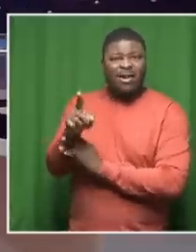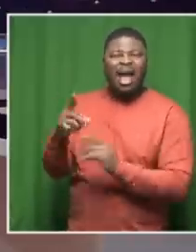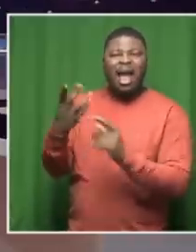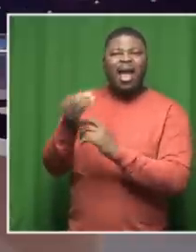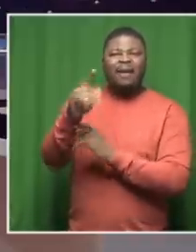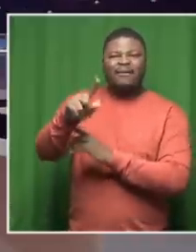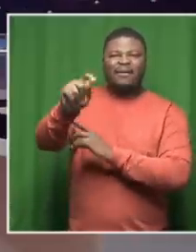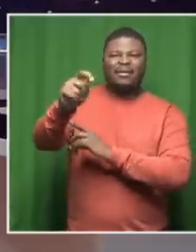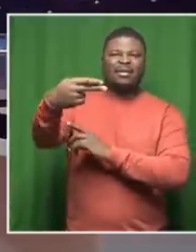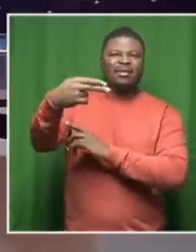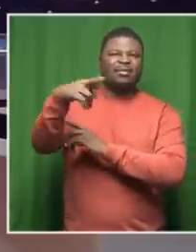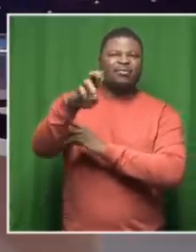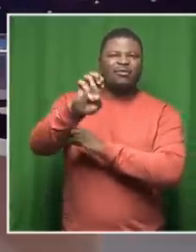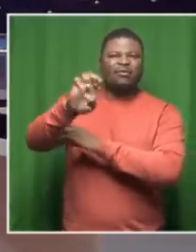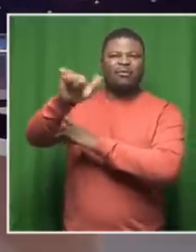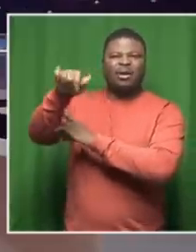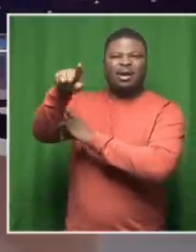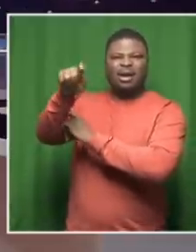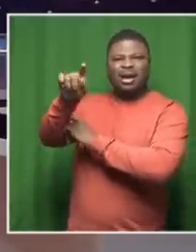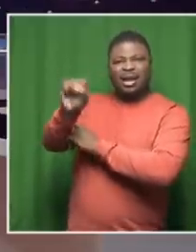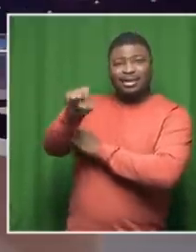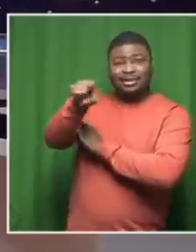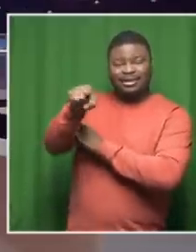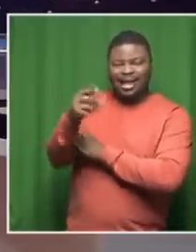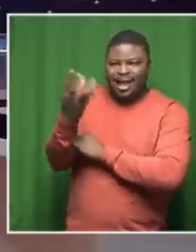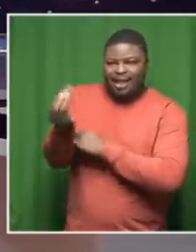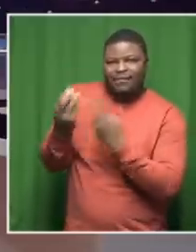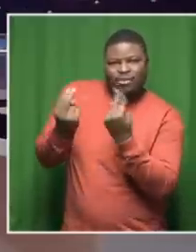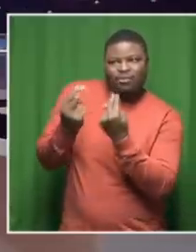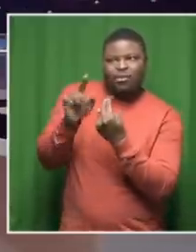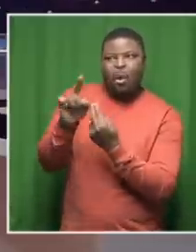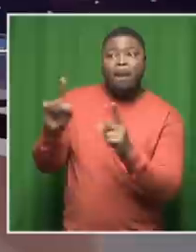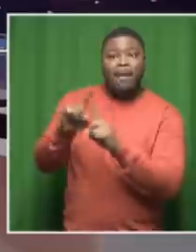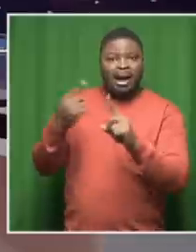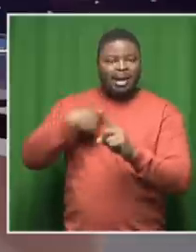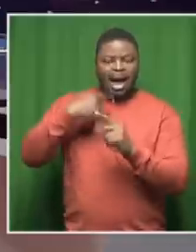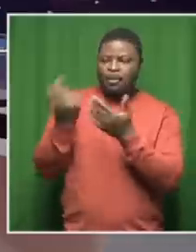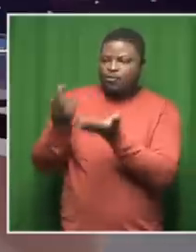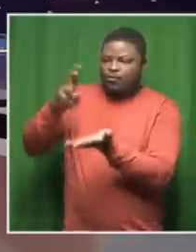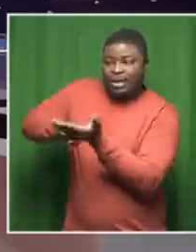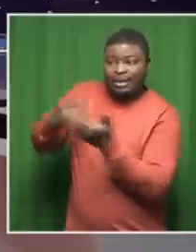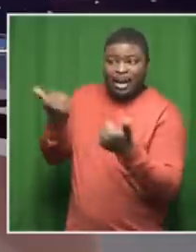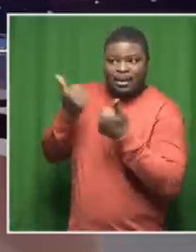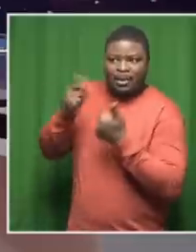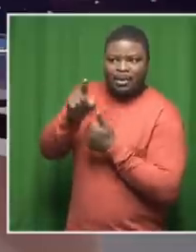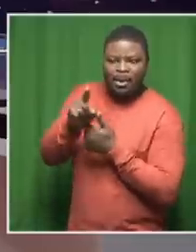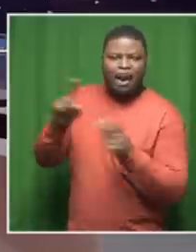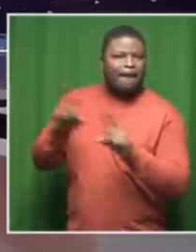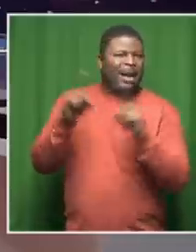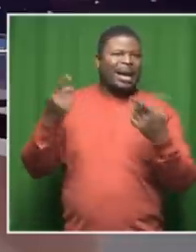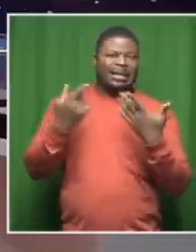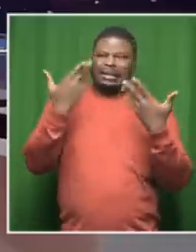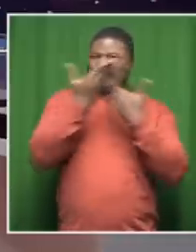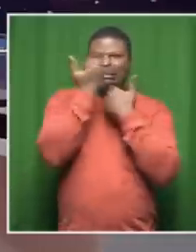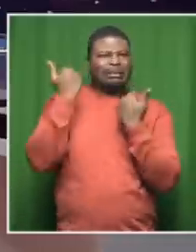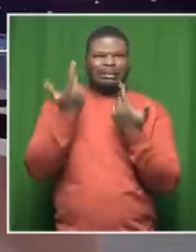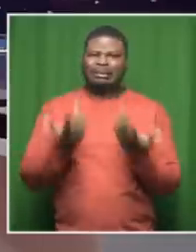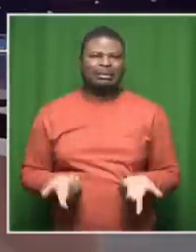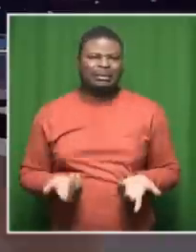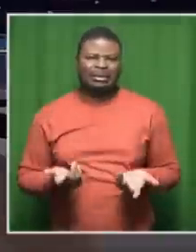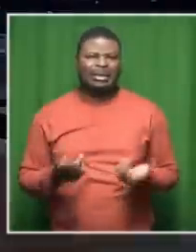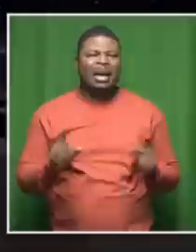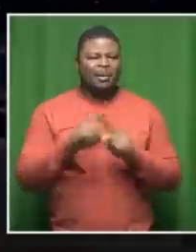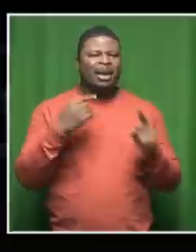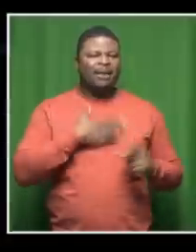haven't i haven't done anything yet i yeah um i'm kind of feeling that way about social media in general at the moment i know i know it's too much